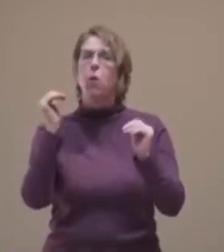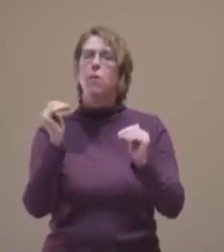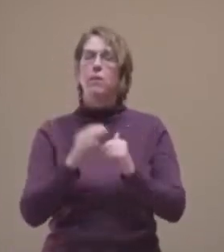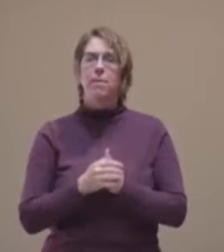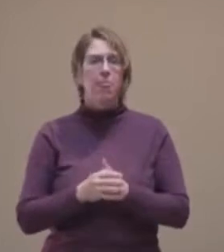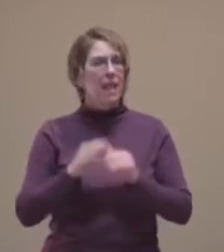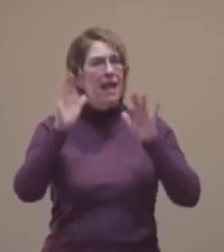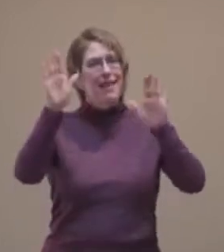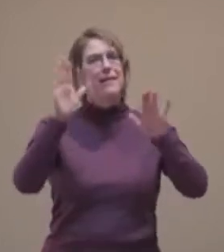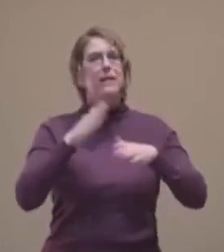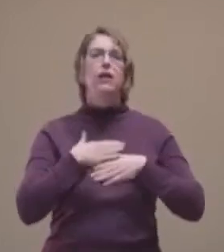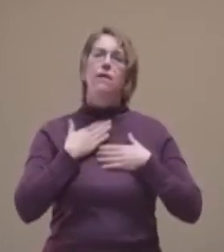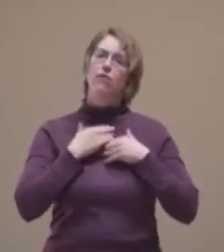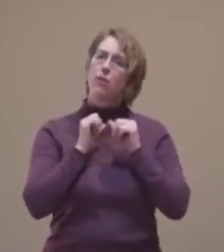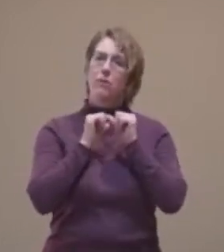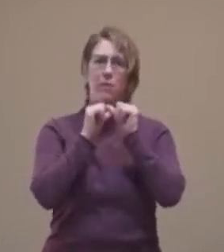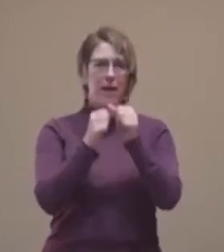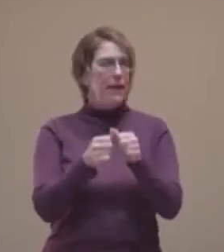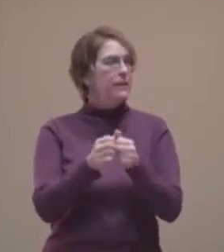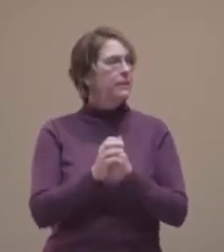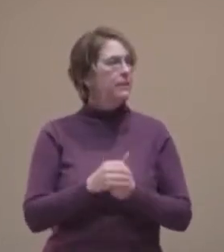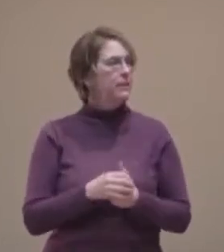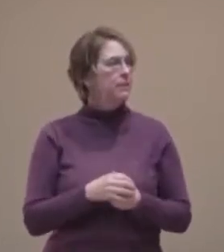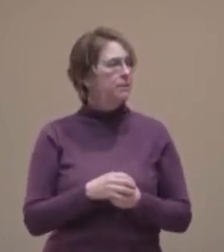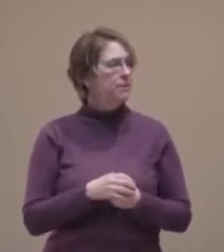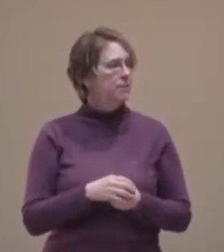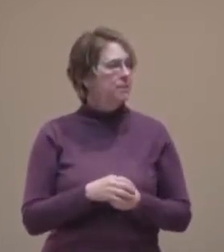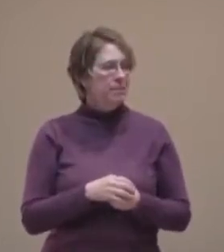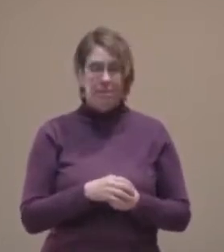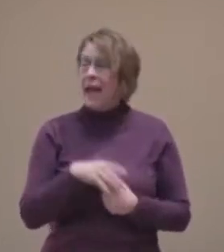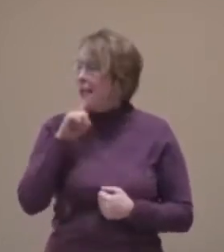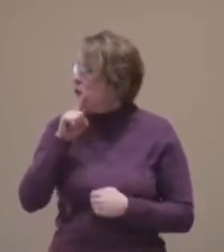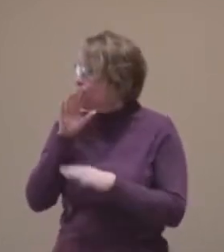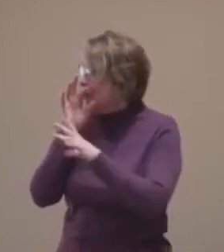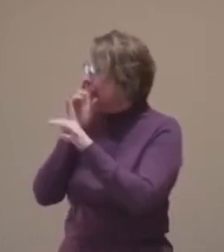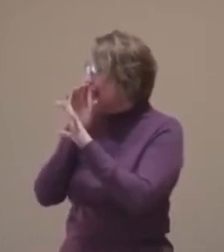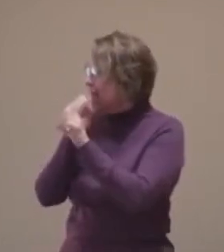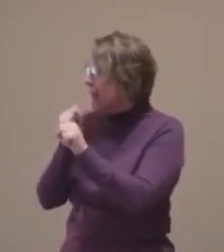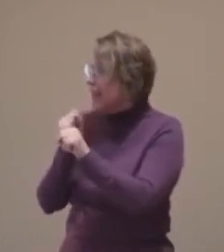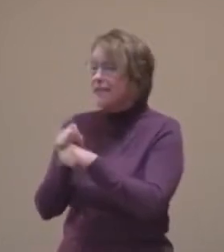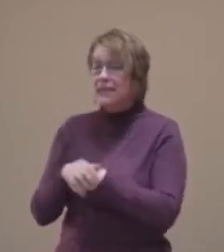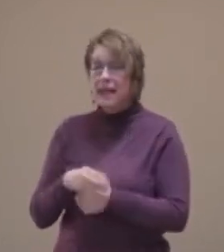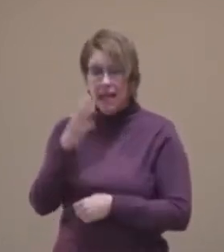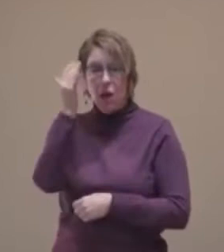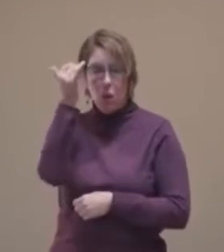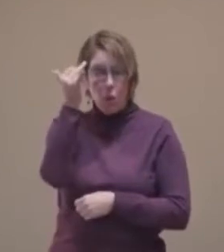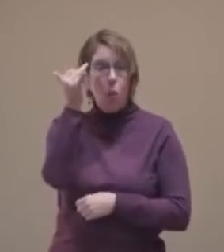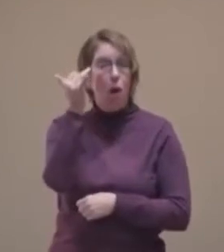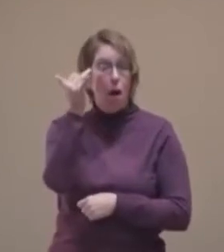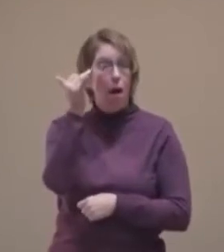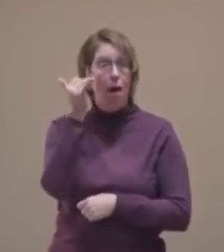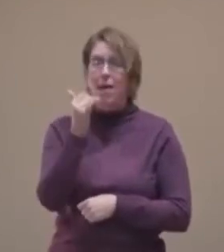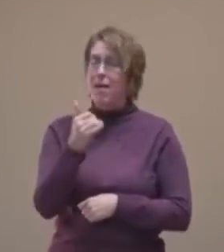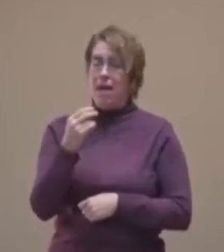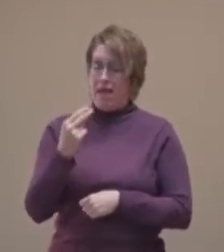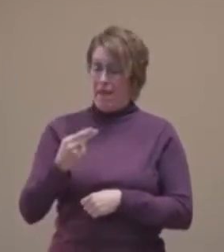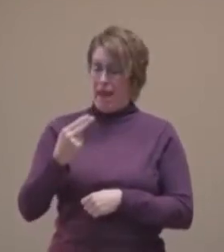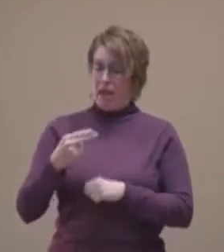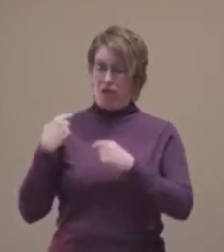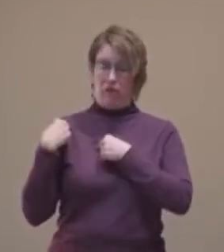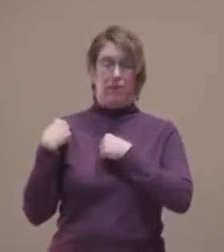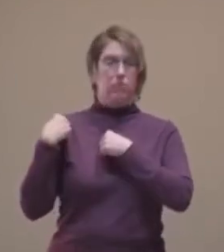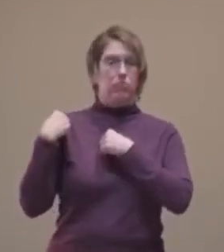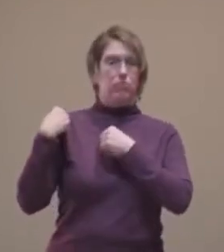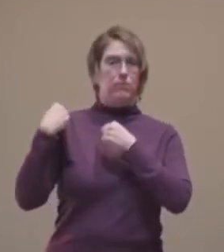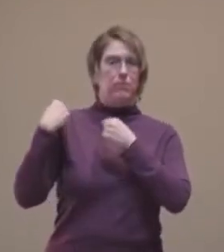remains. I find this all really fascinating. Because we've come a long way, I think, as a society, from